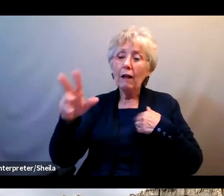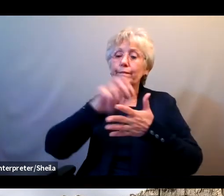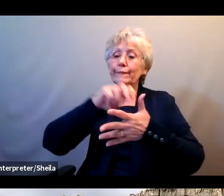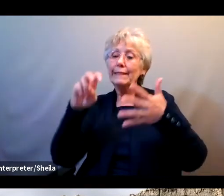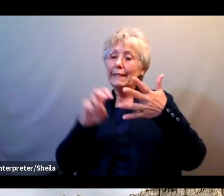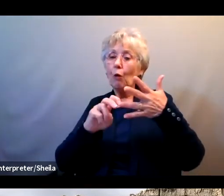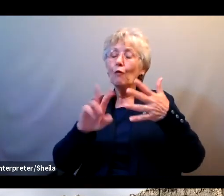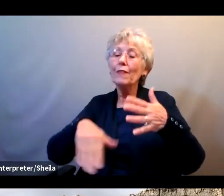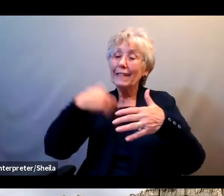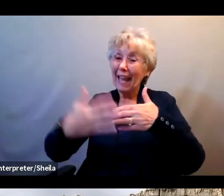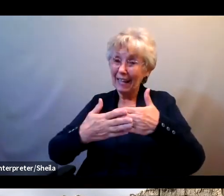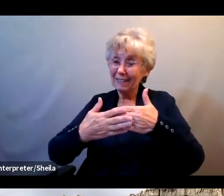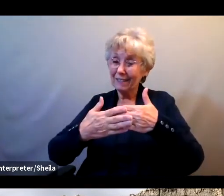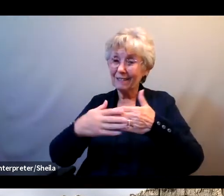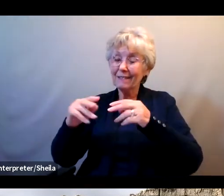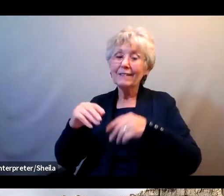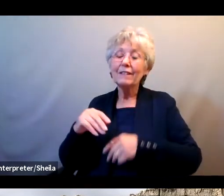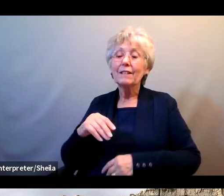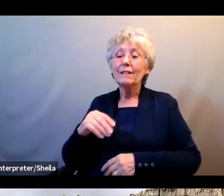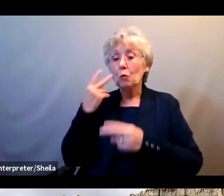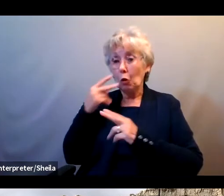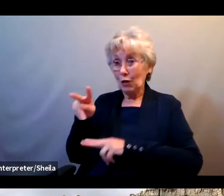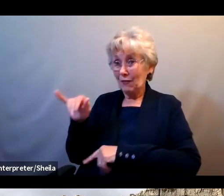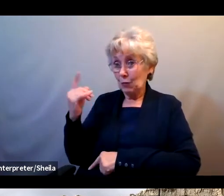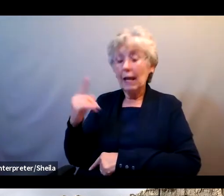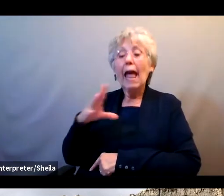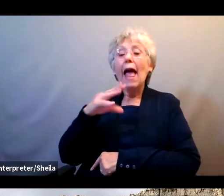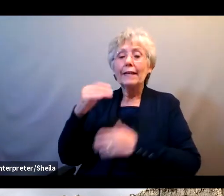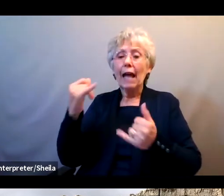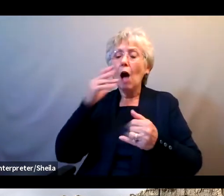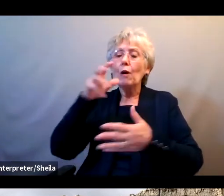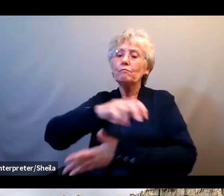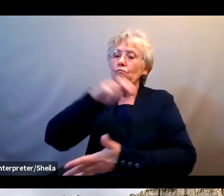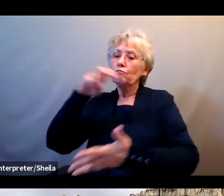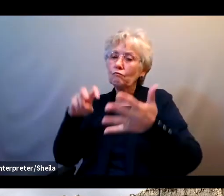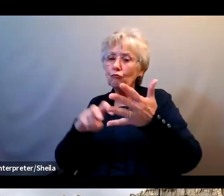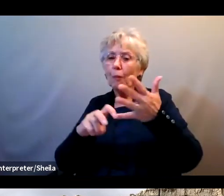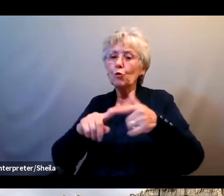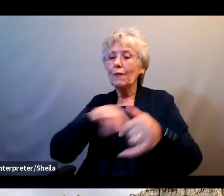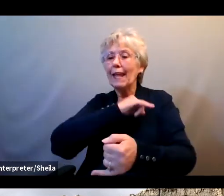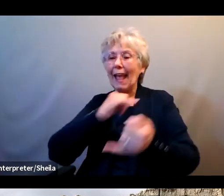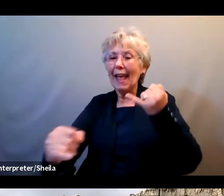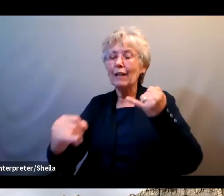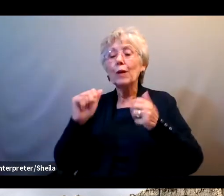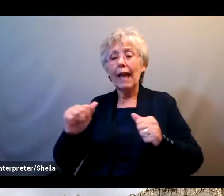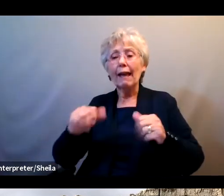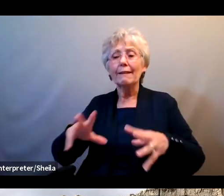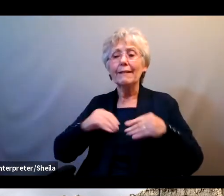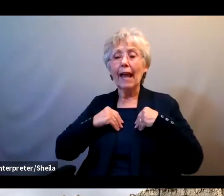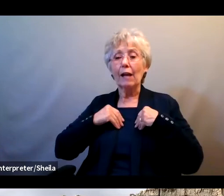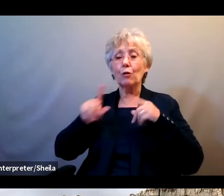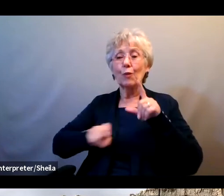the next slides and go to the end so that we can take questions, but also